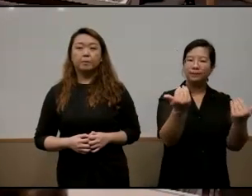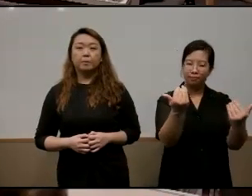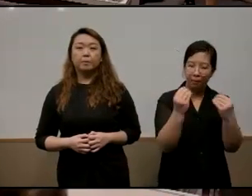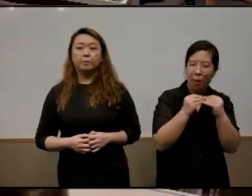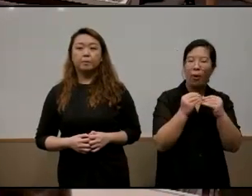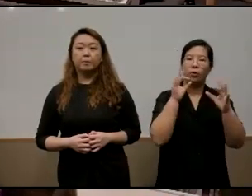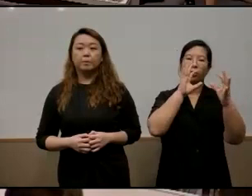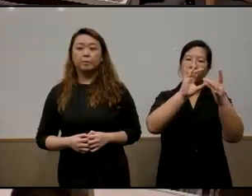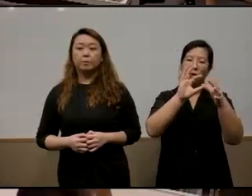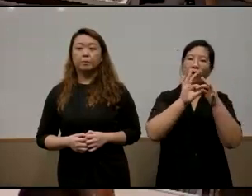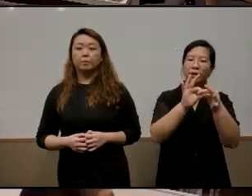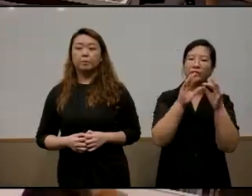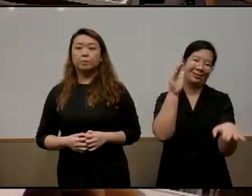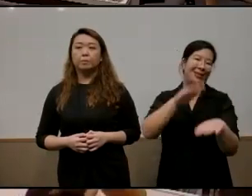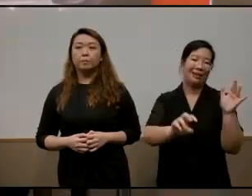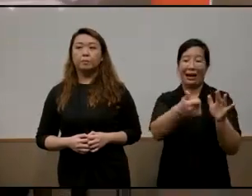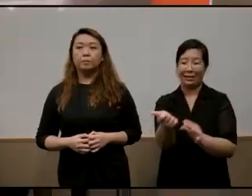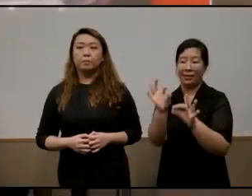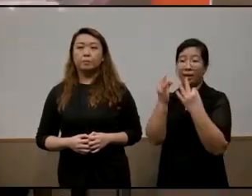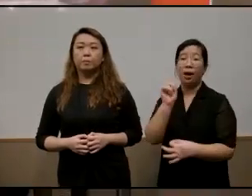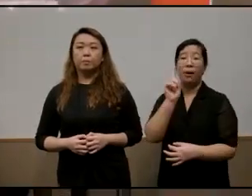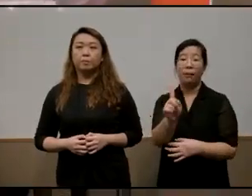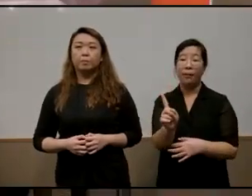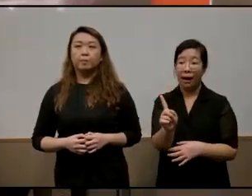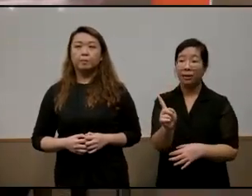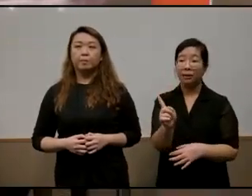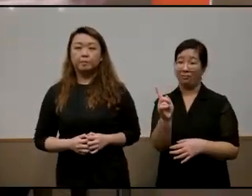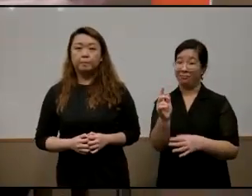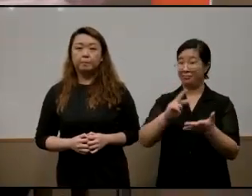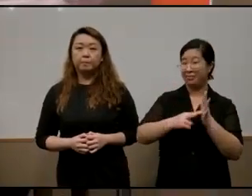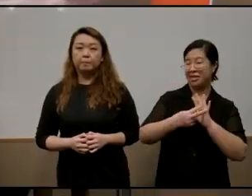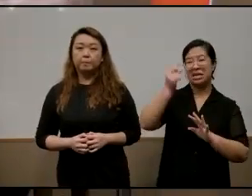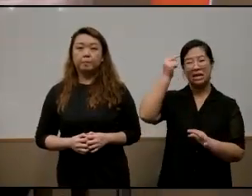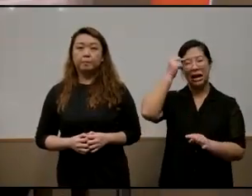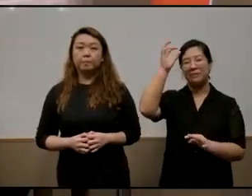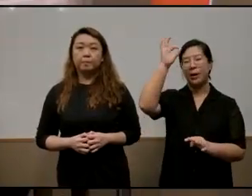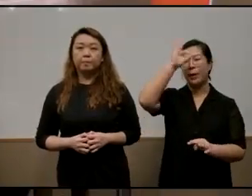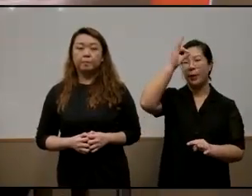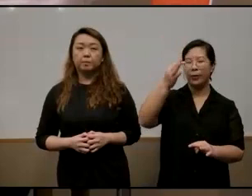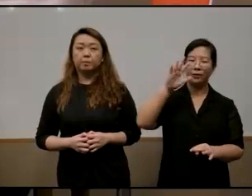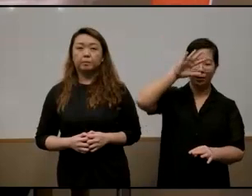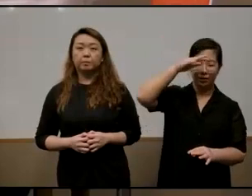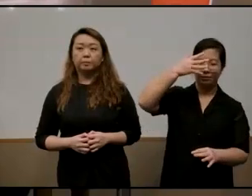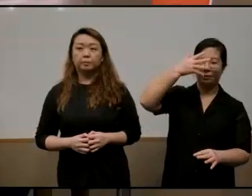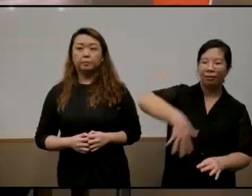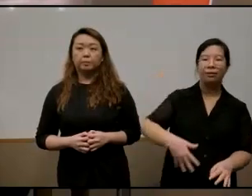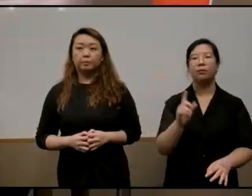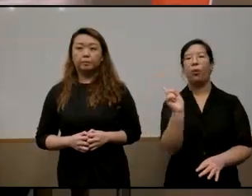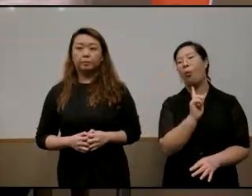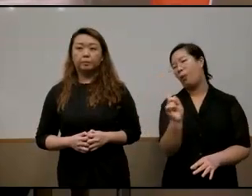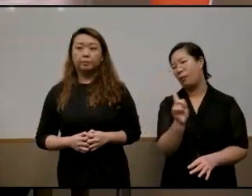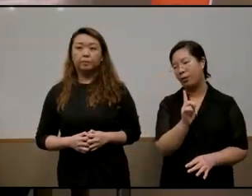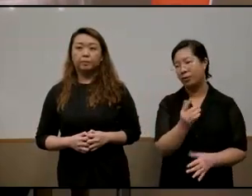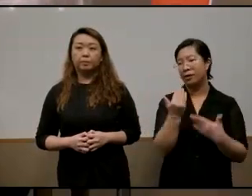right but that is not to say that the government is not aware of these and it's not doing anything i think thanks to lester for